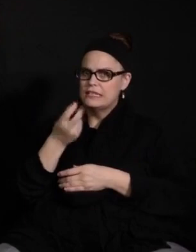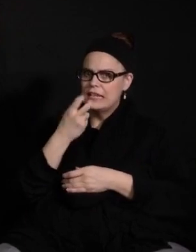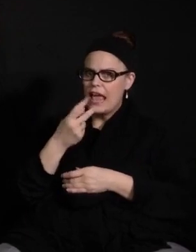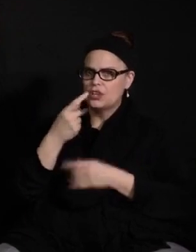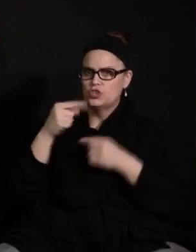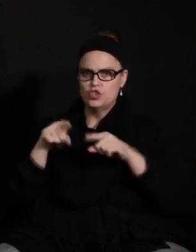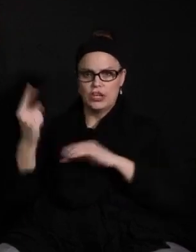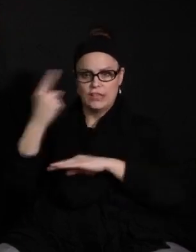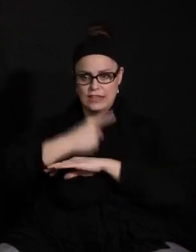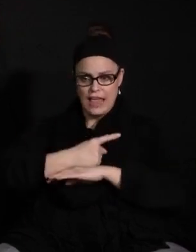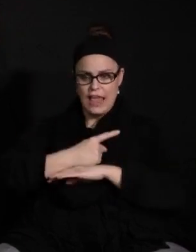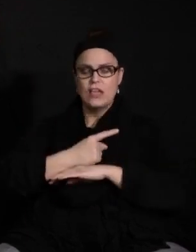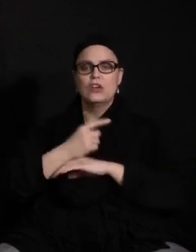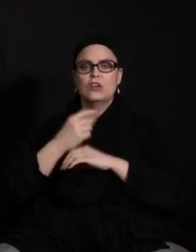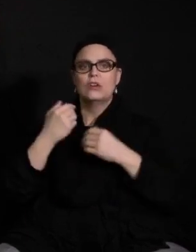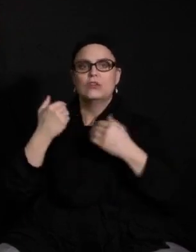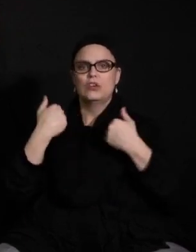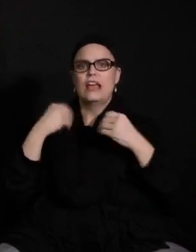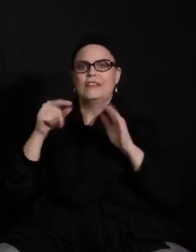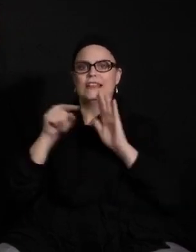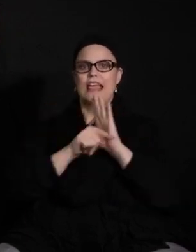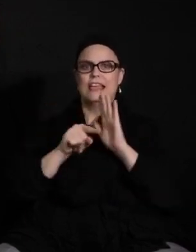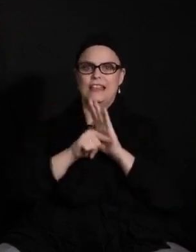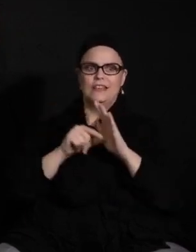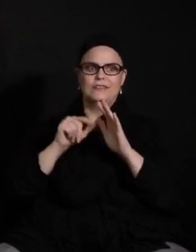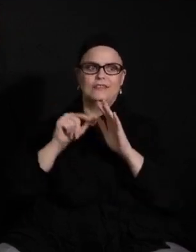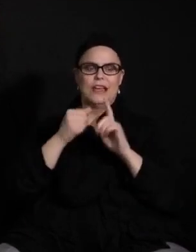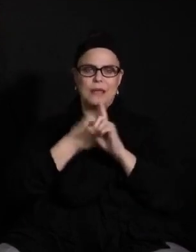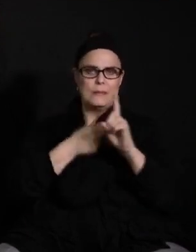among other growth-related concerns. Director Colbin.